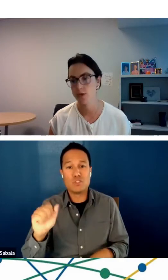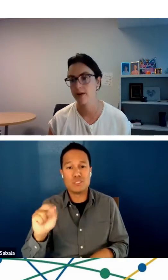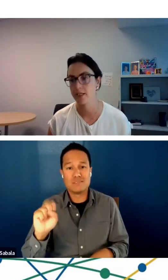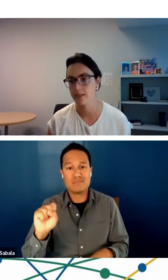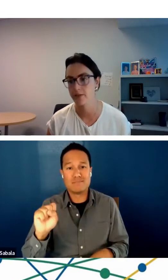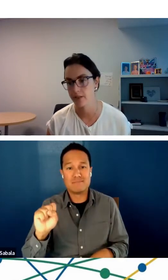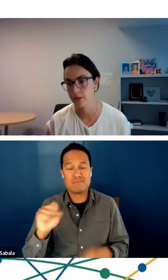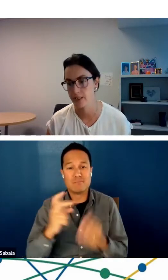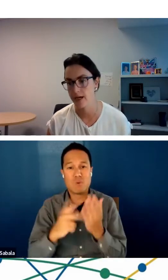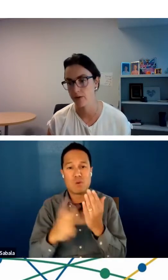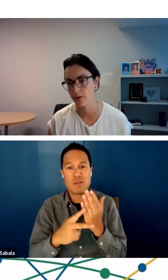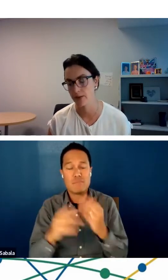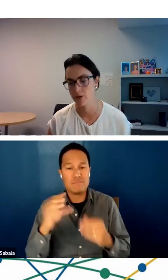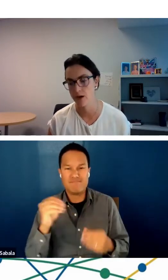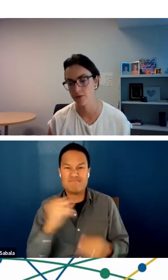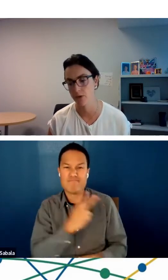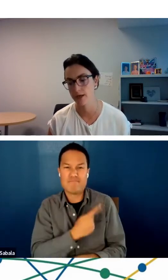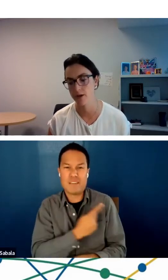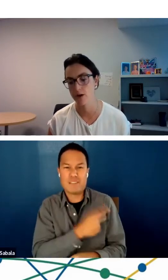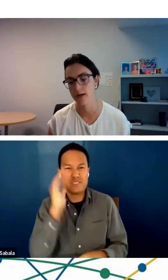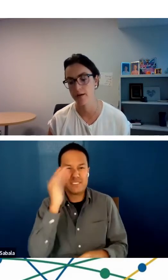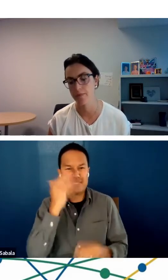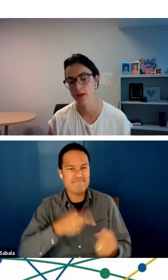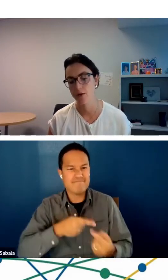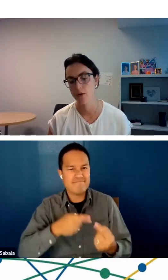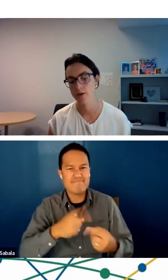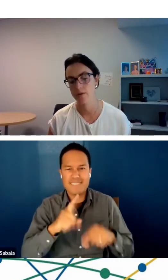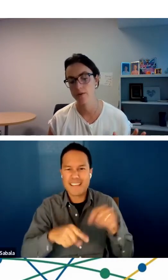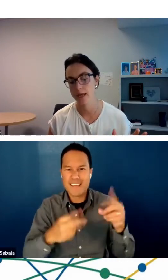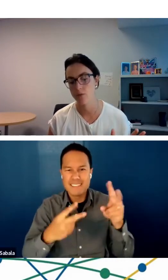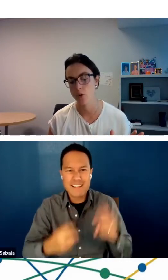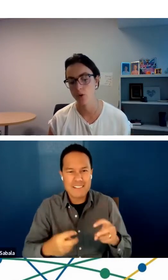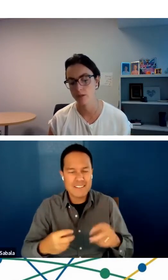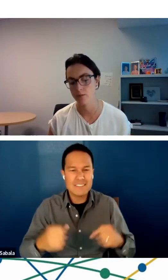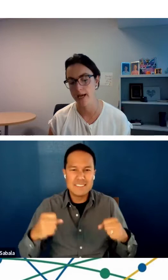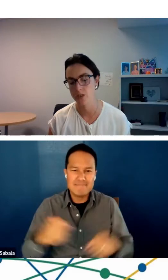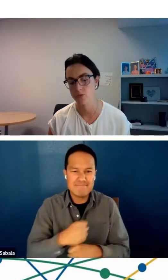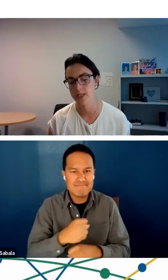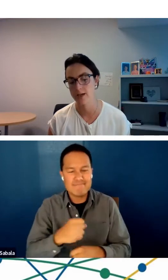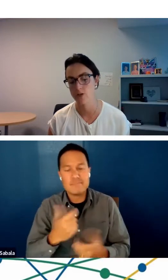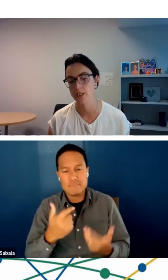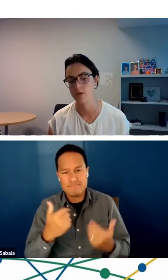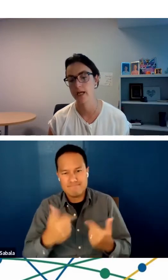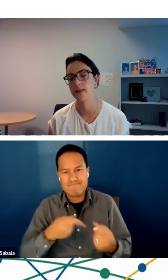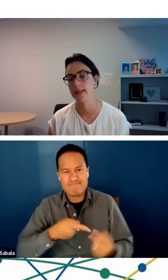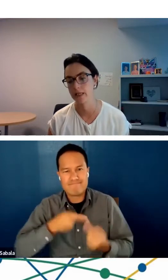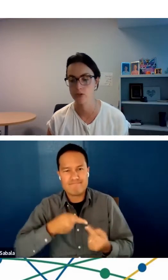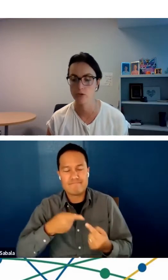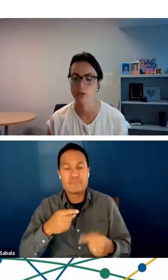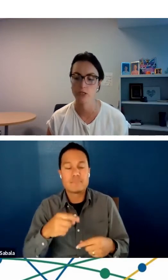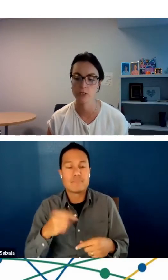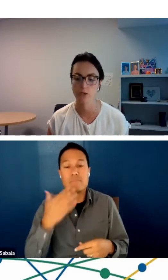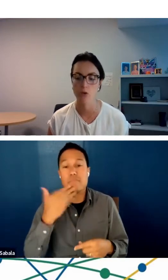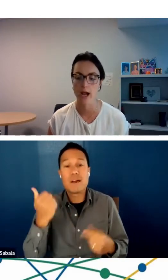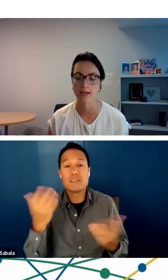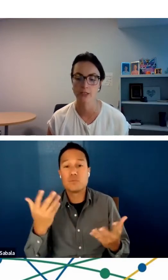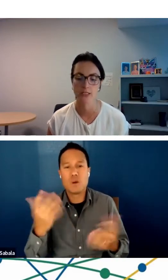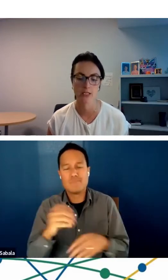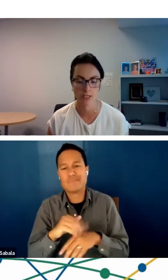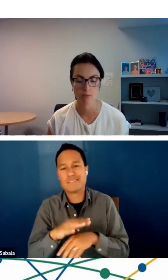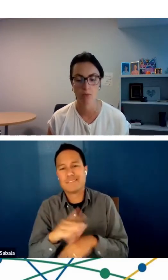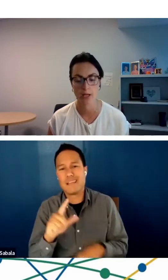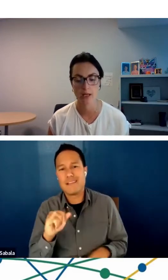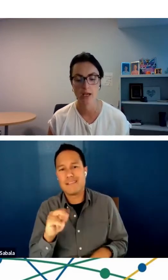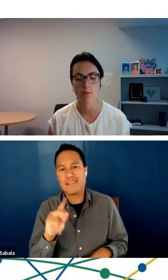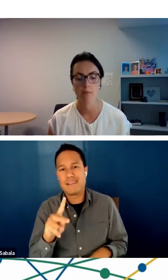that patients were having difficulty downloading the software that what worked best was actually a direct link. So it took us a while